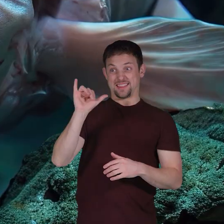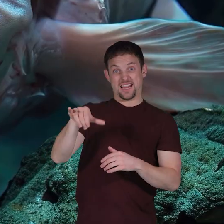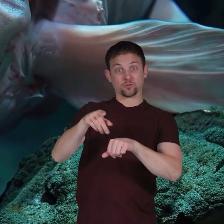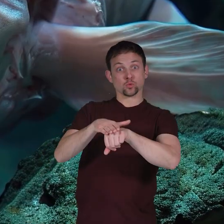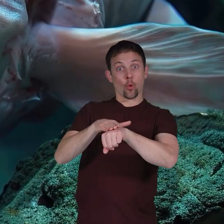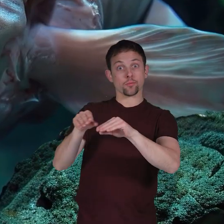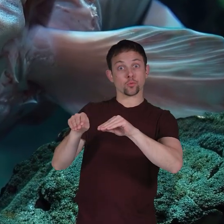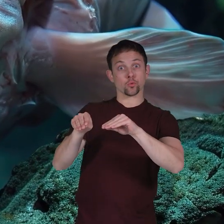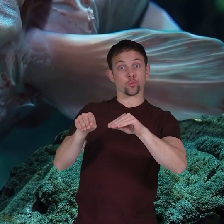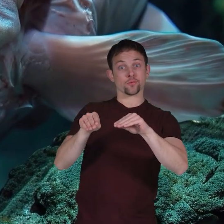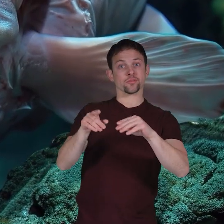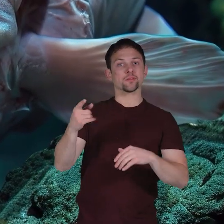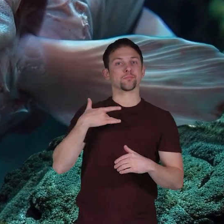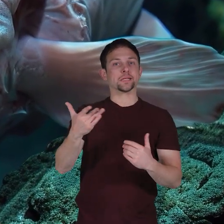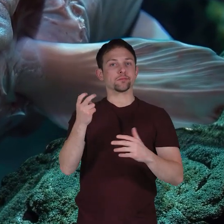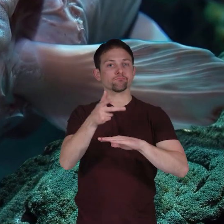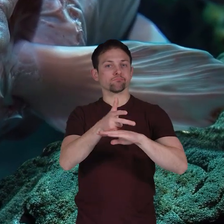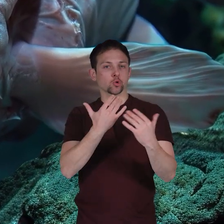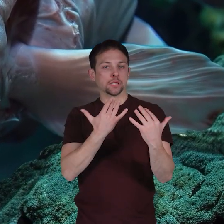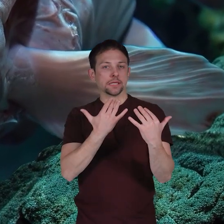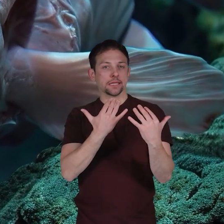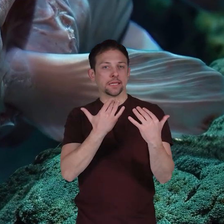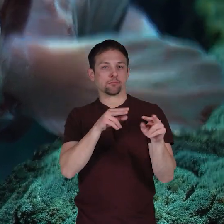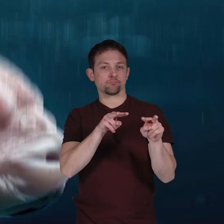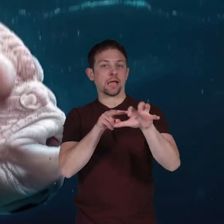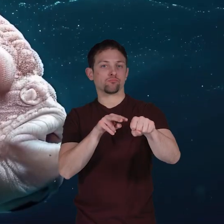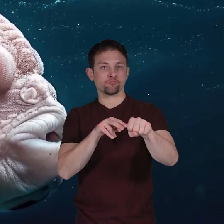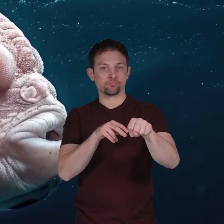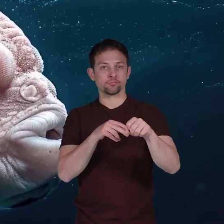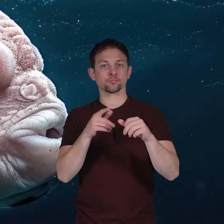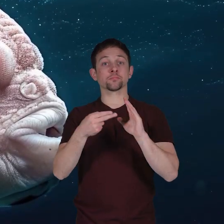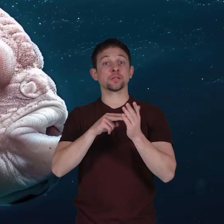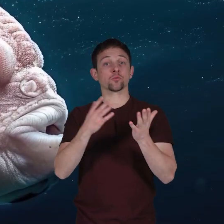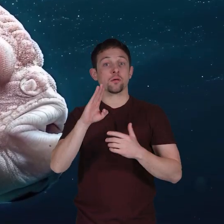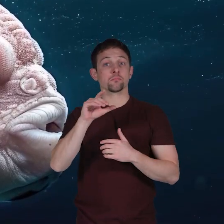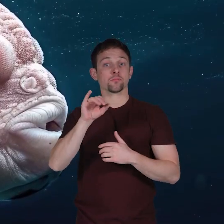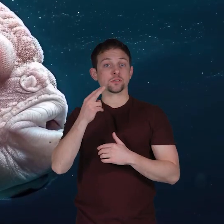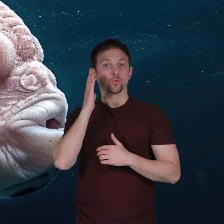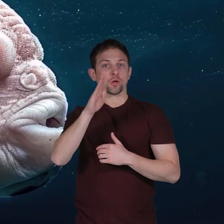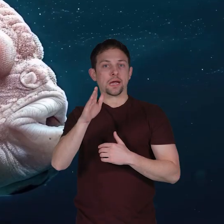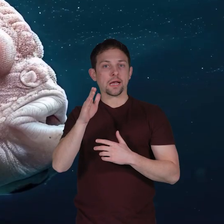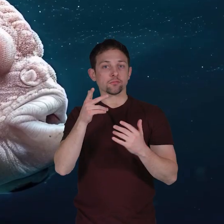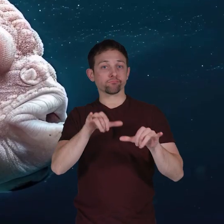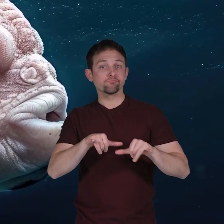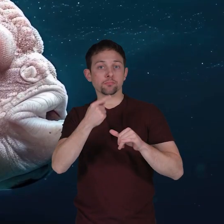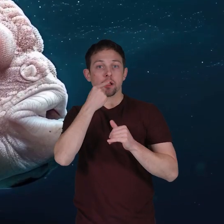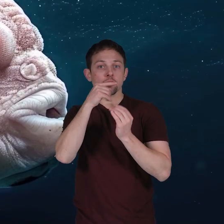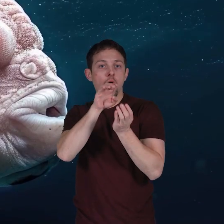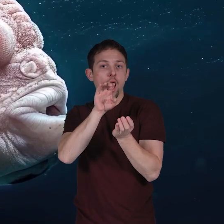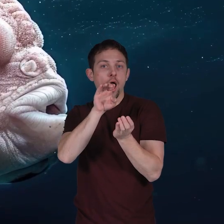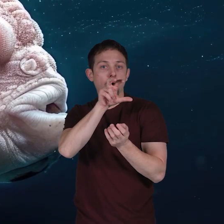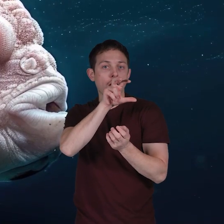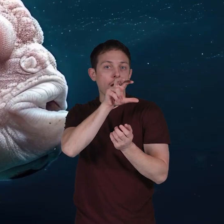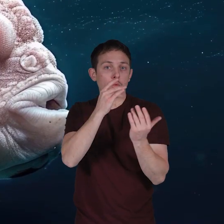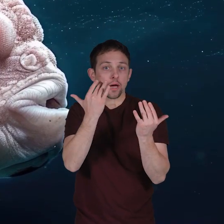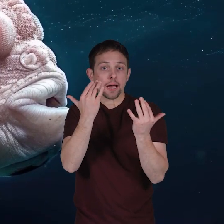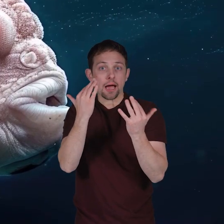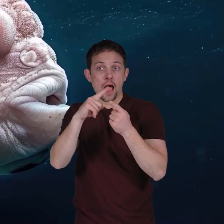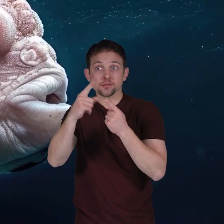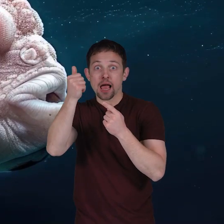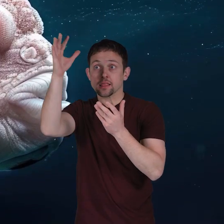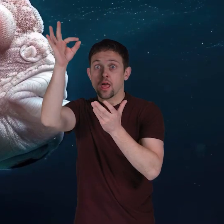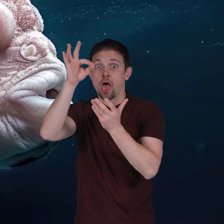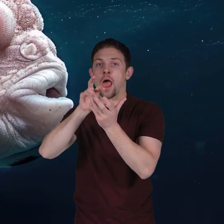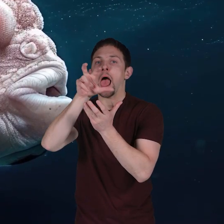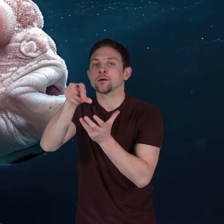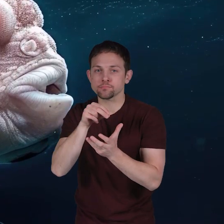this they are often referred to as a lion weight predator this means the blobfish will hang around with its mouth open and wait until